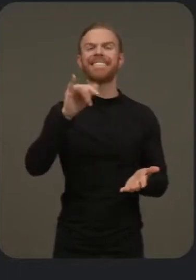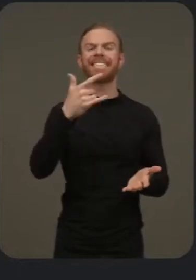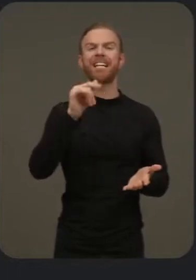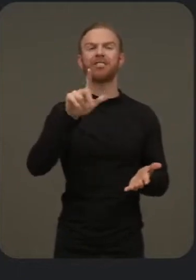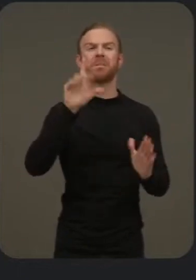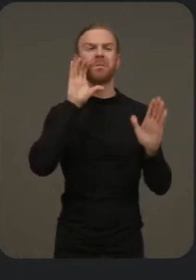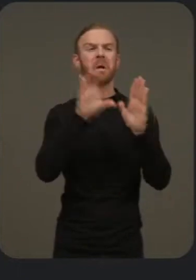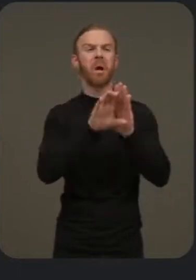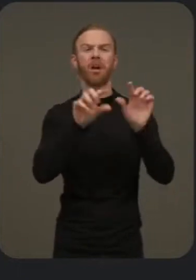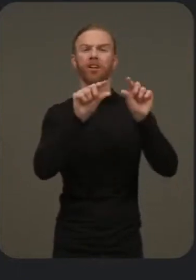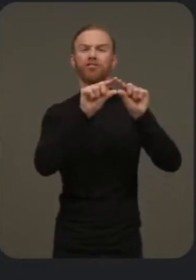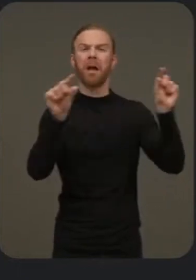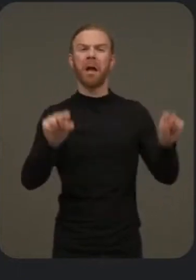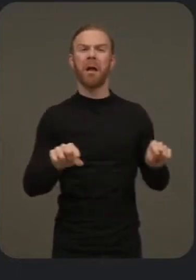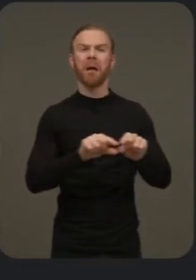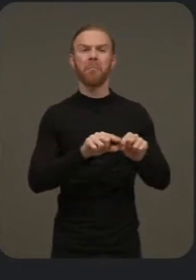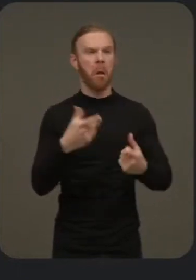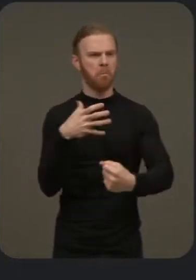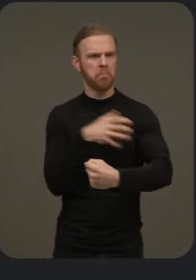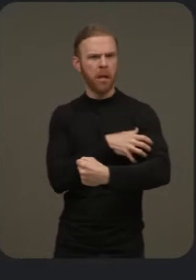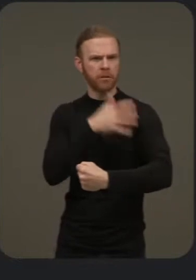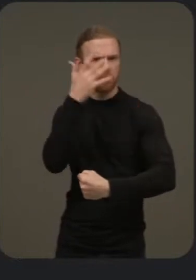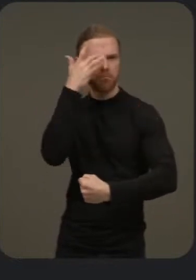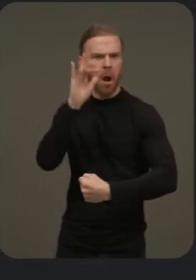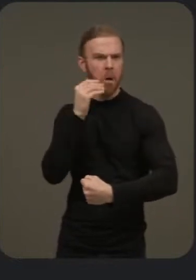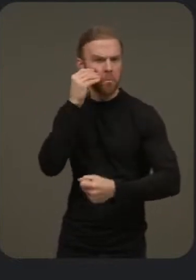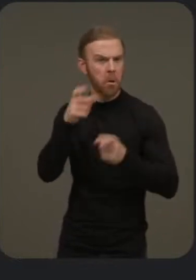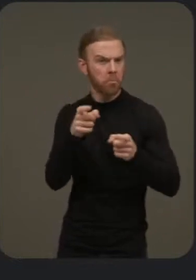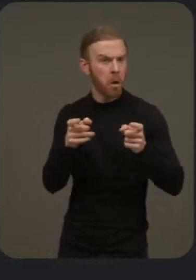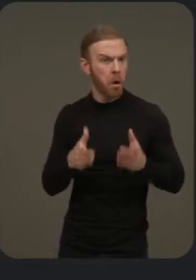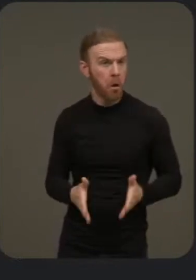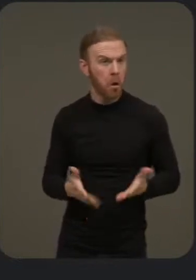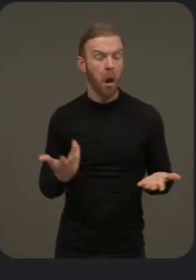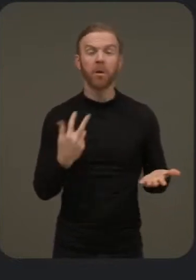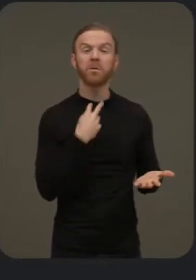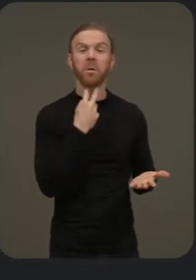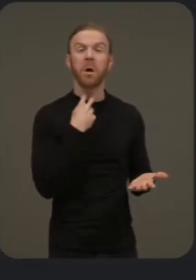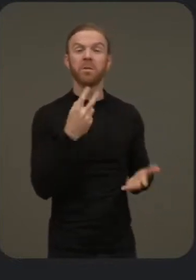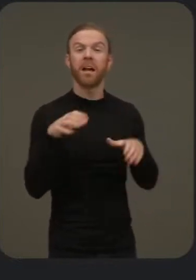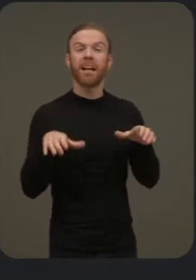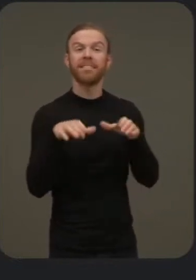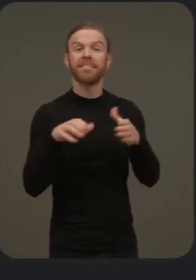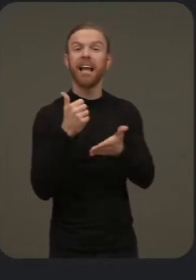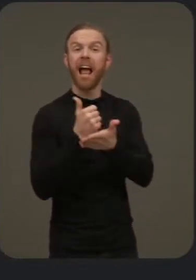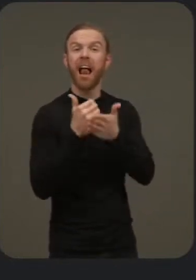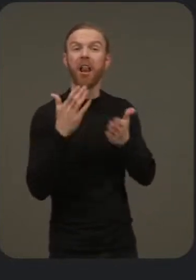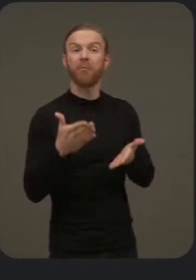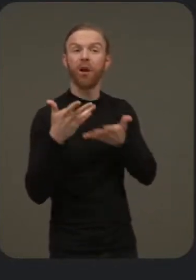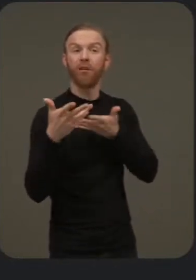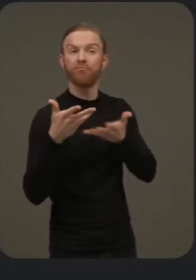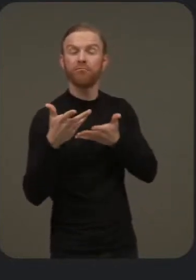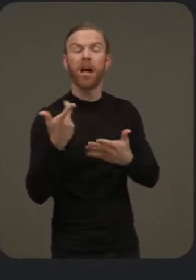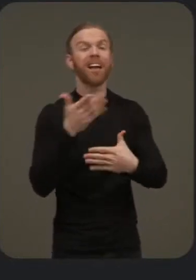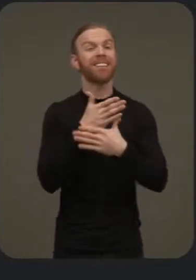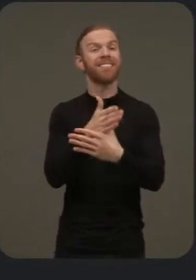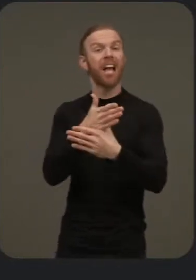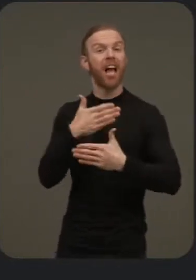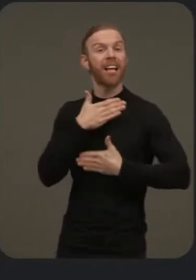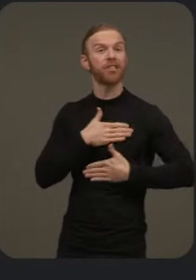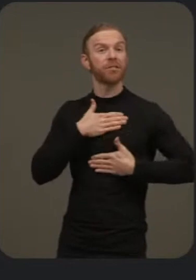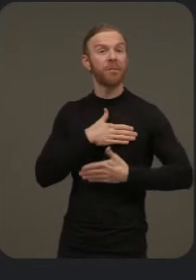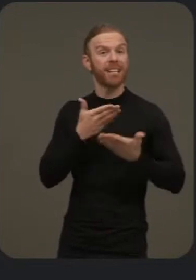a powerful smart home controller, a voice-activated helper, and a shared entertainment device.